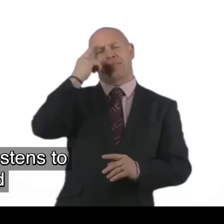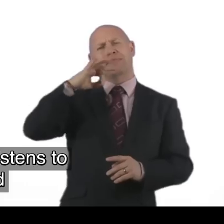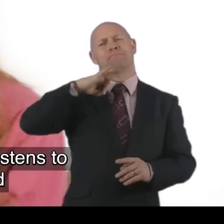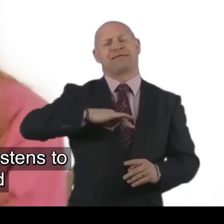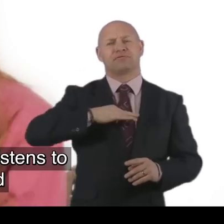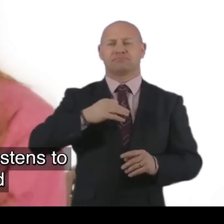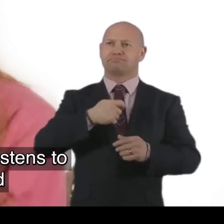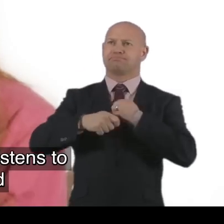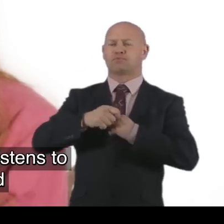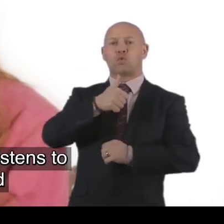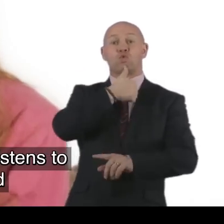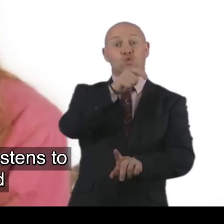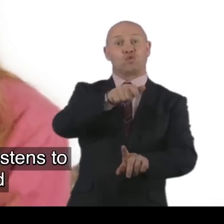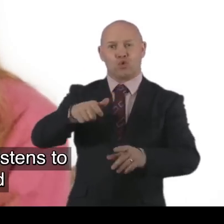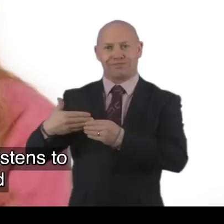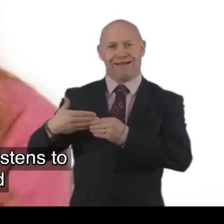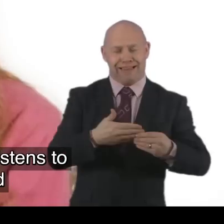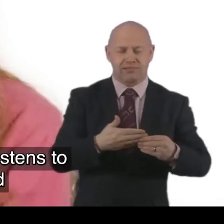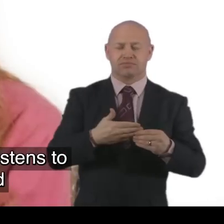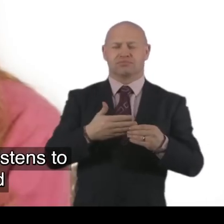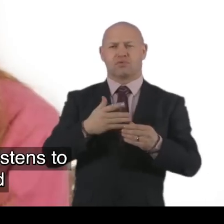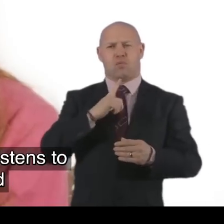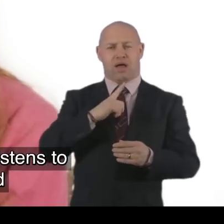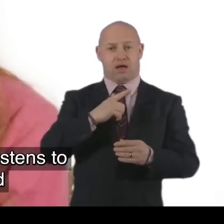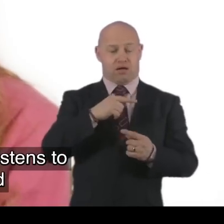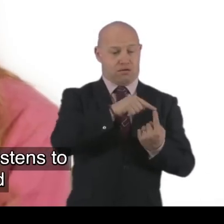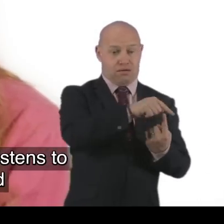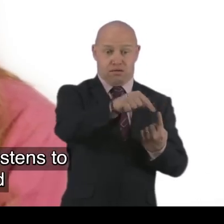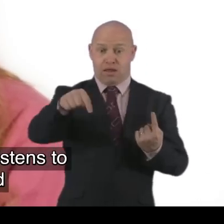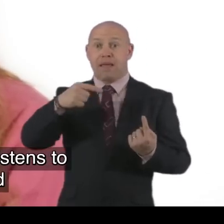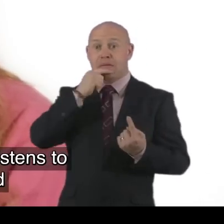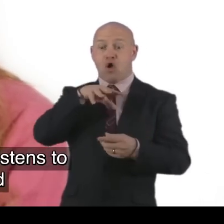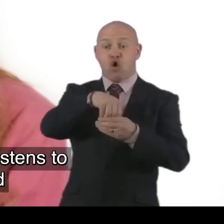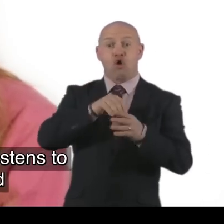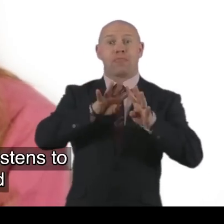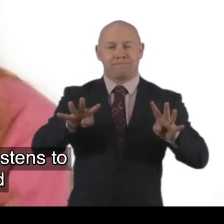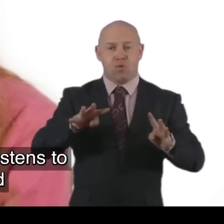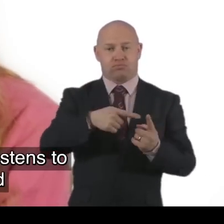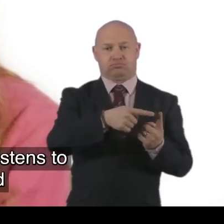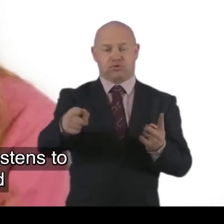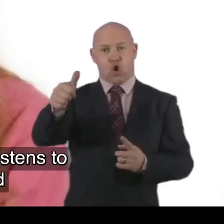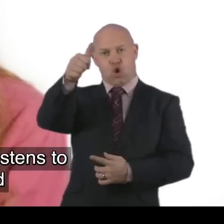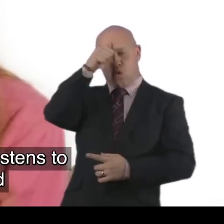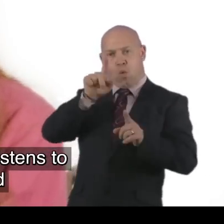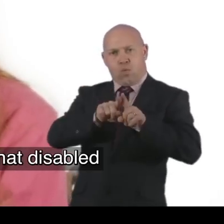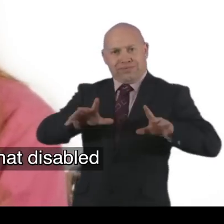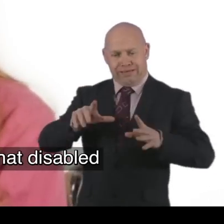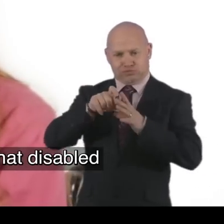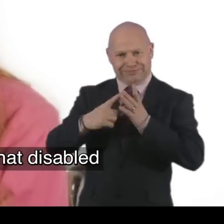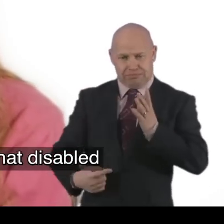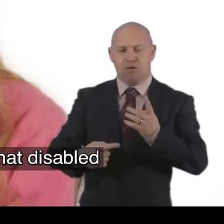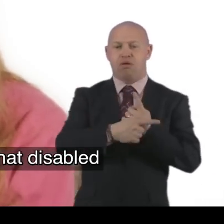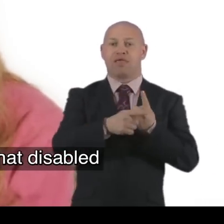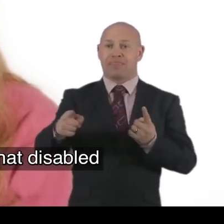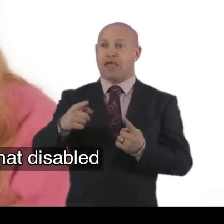I think the benefits of being a user-led board is that it listens to individuals. The people on the board, again, when being